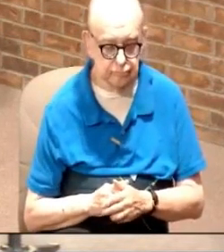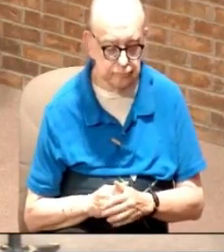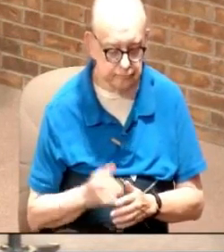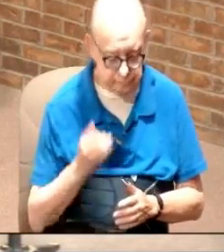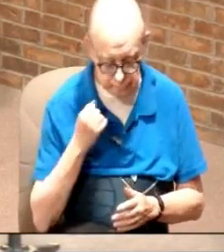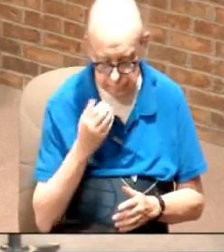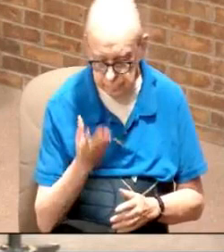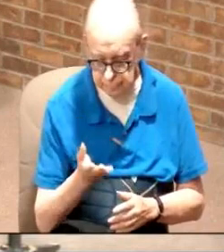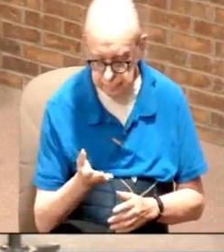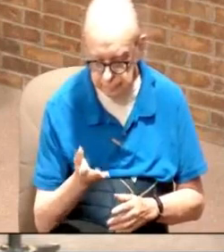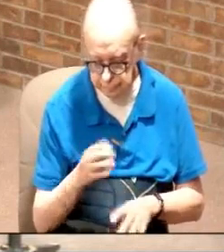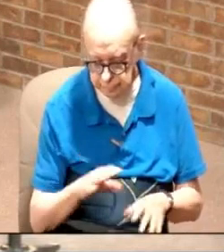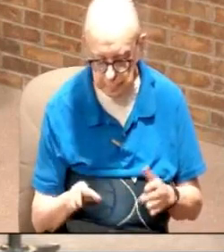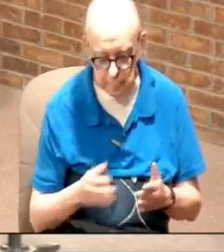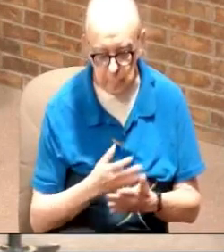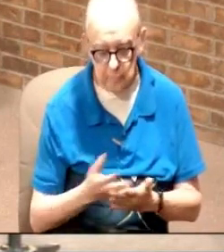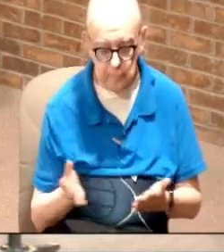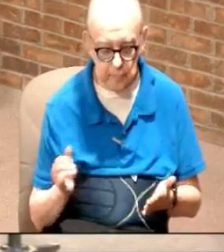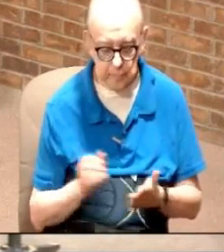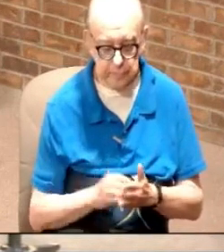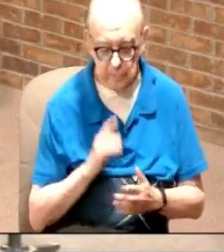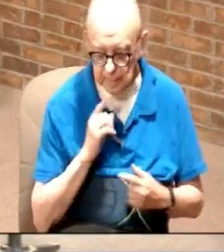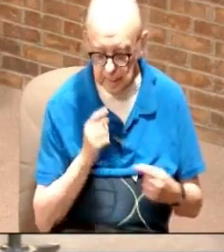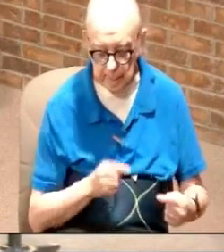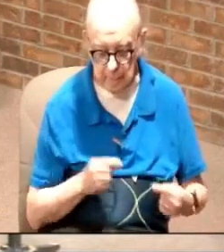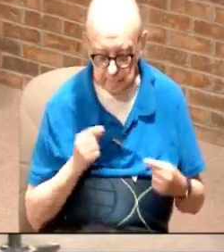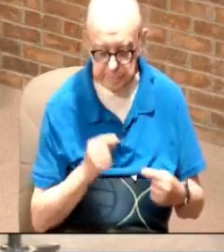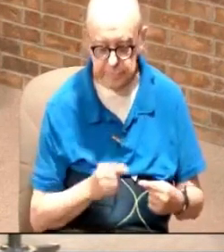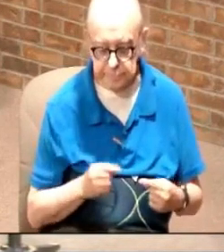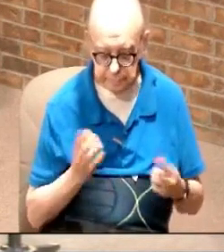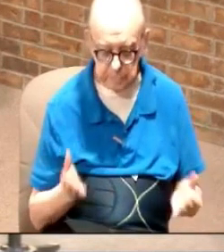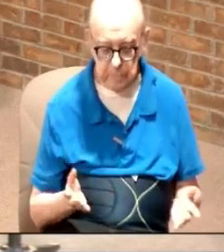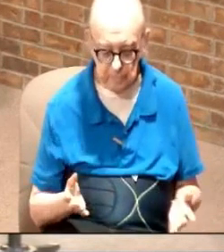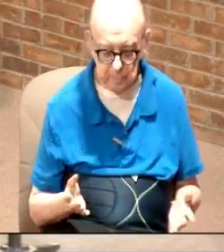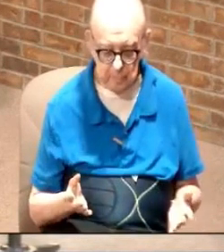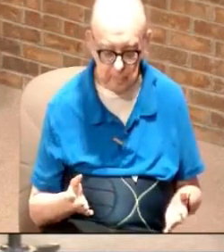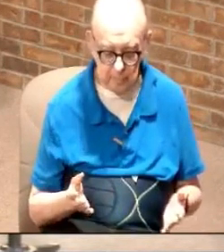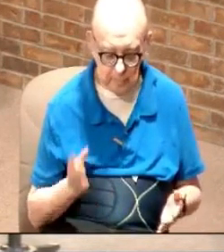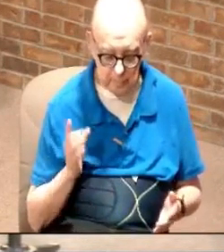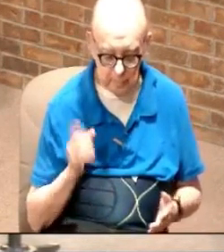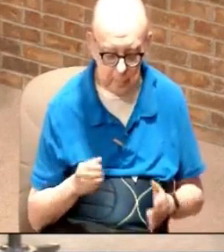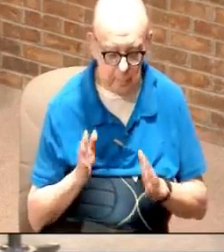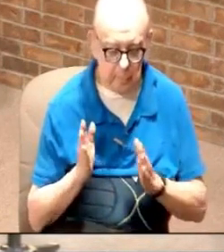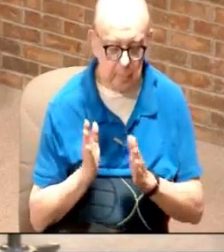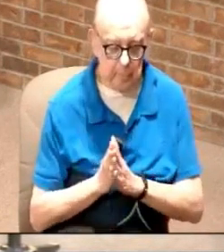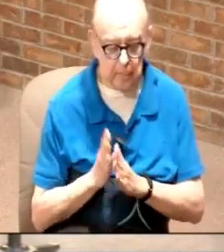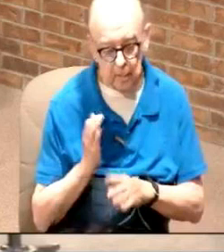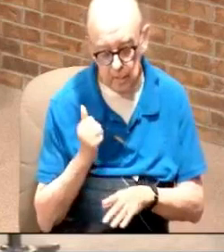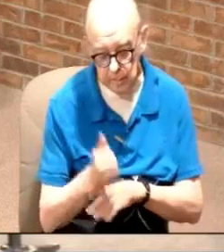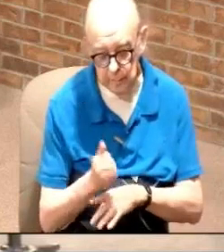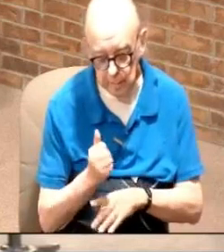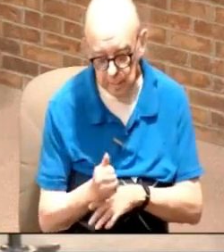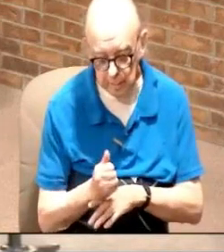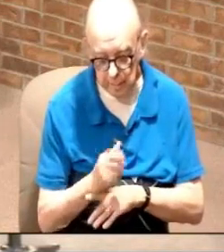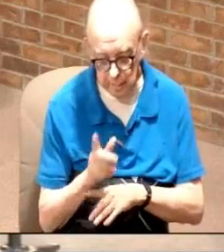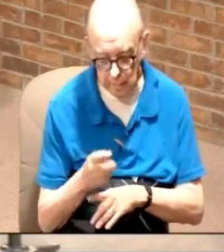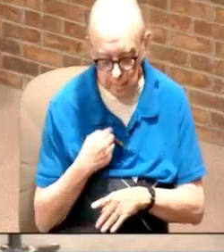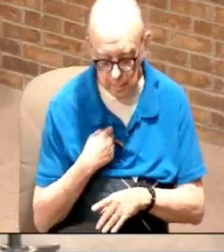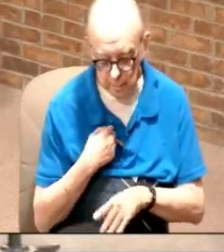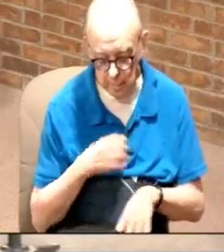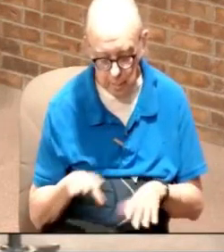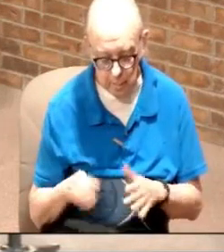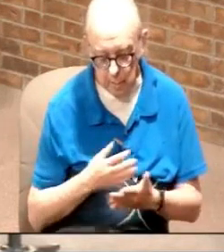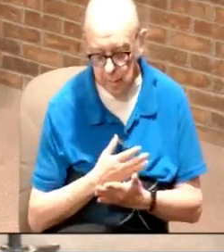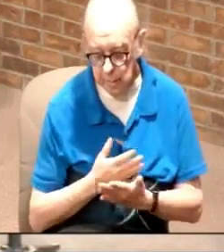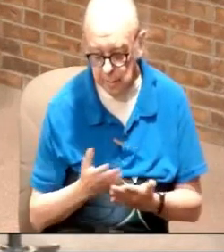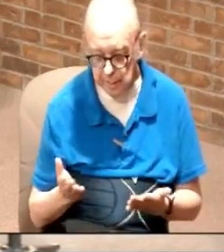if you're out there doing something and you're really struggling and you're really struggling you're really struggling you need to ask yourself this question am I trying